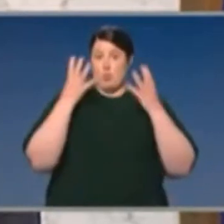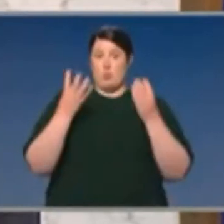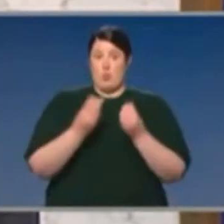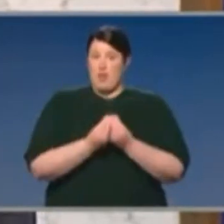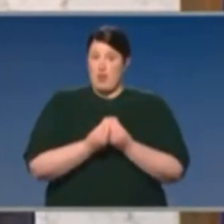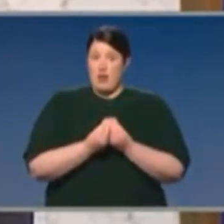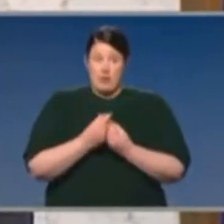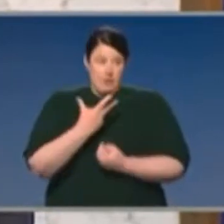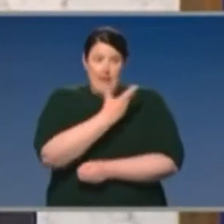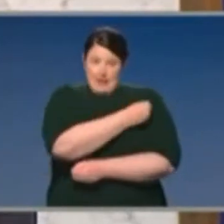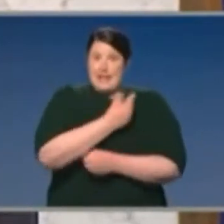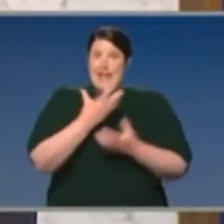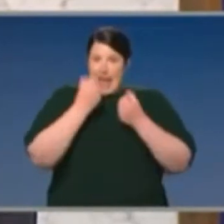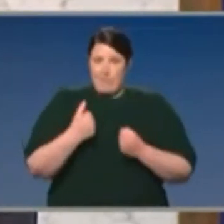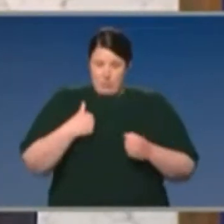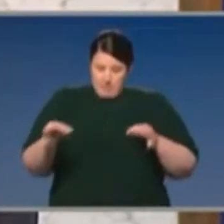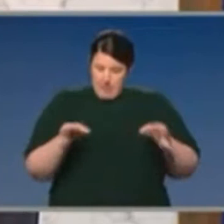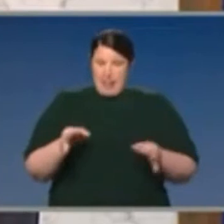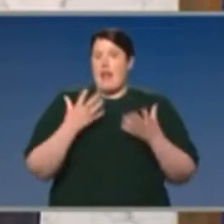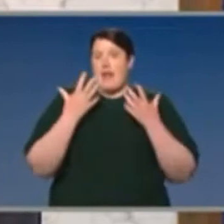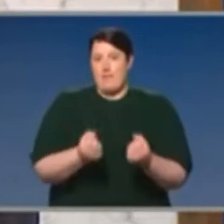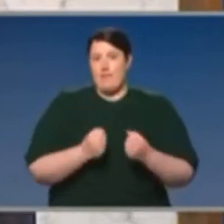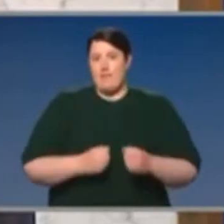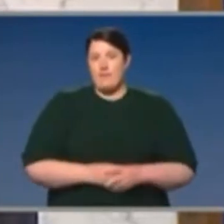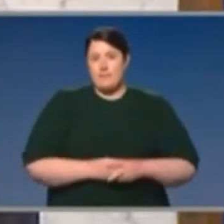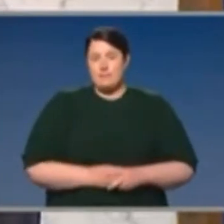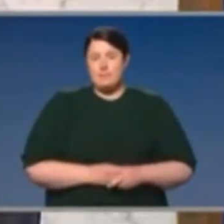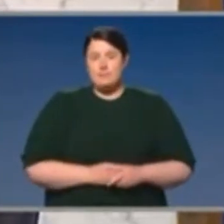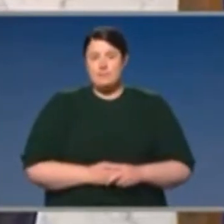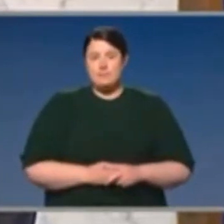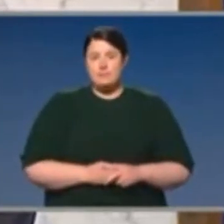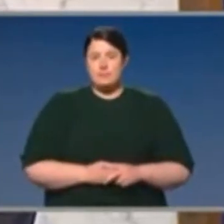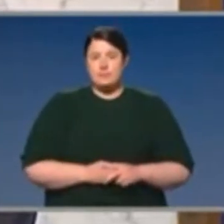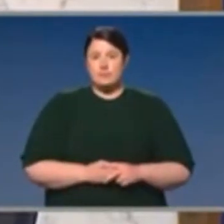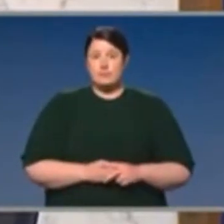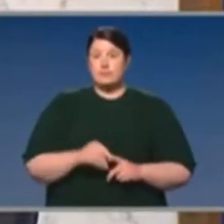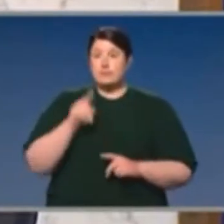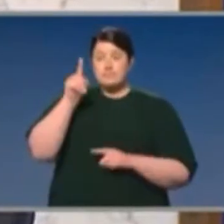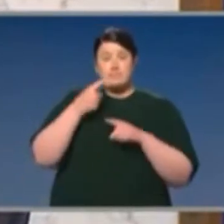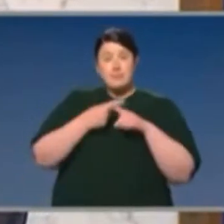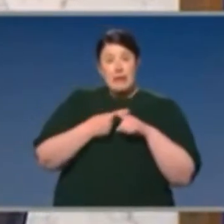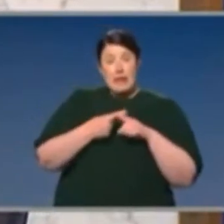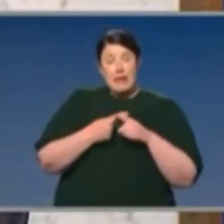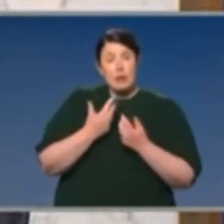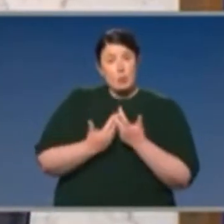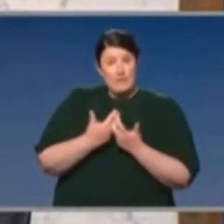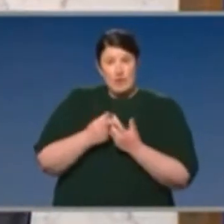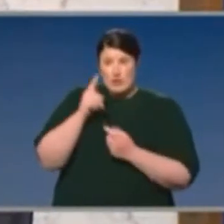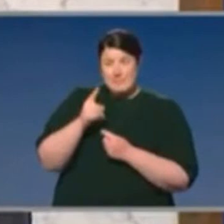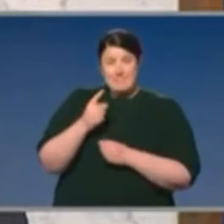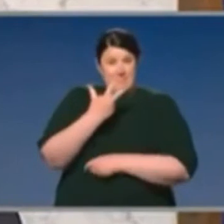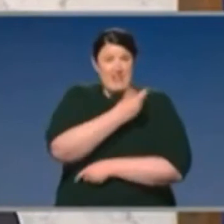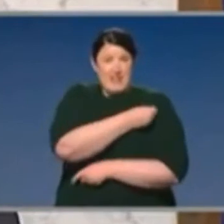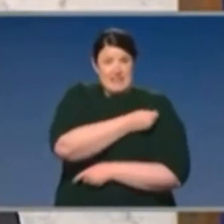in Australia through our sovereign vaccine program. With regards to the Oxford AstraZeneca vaccine,